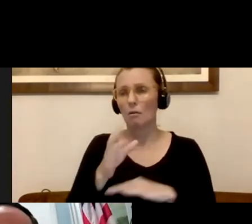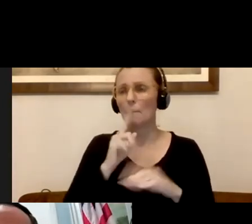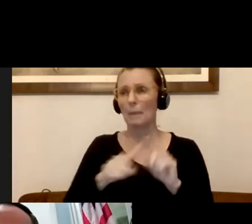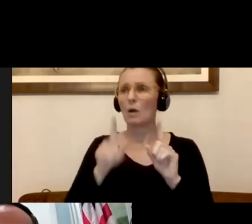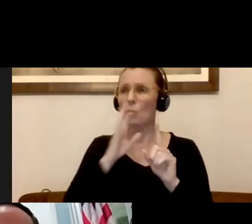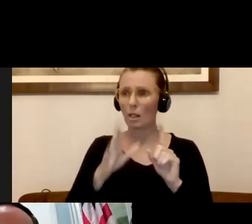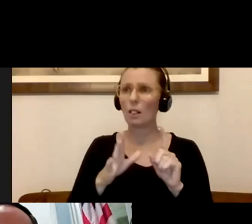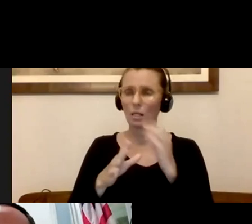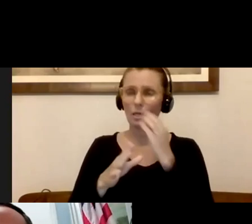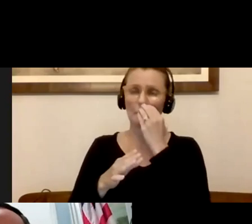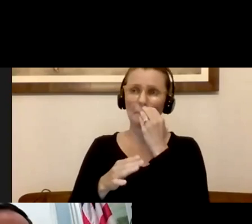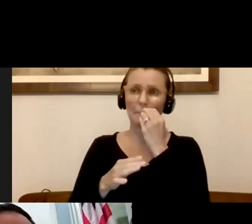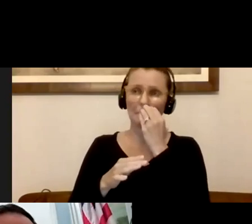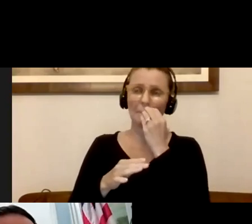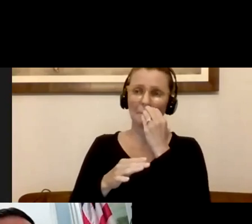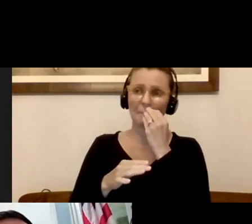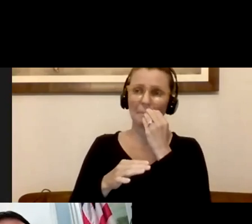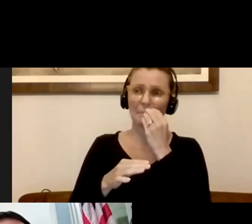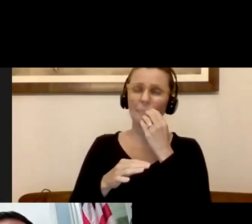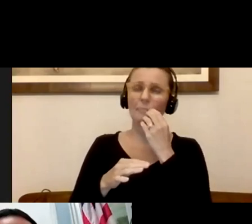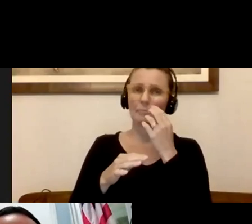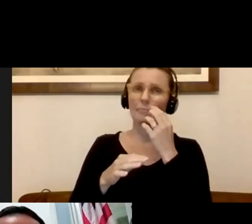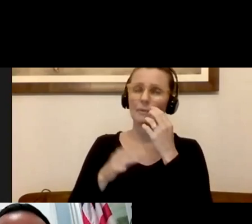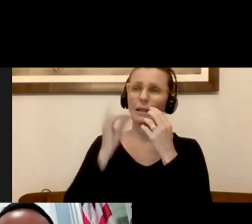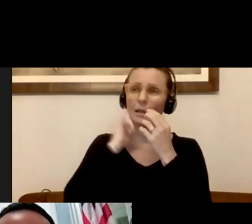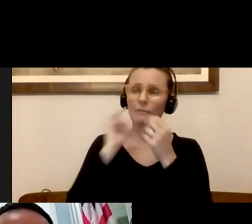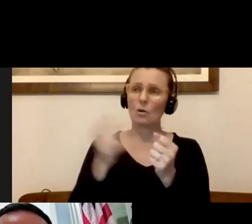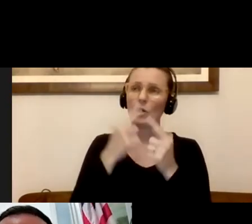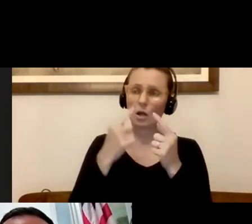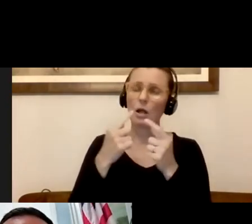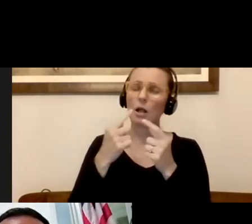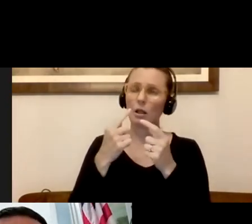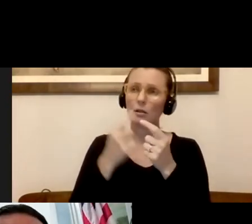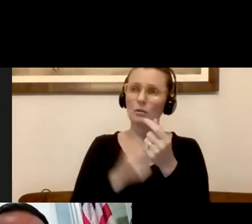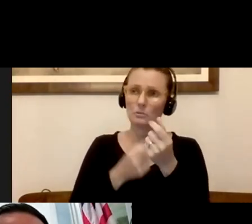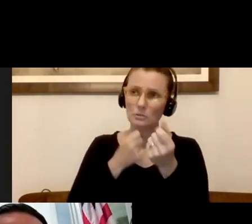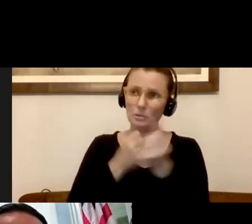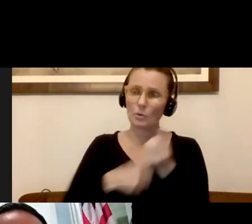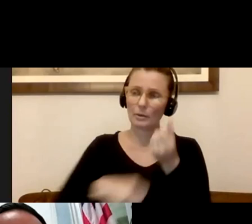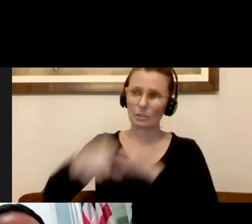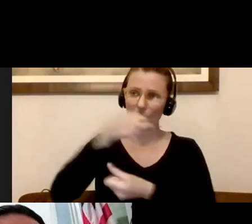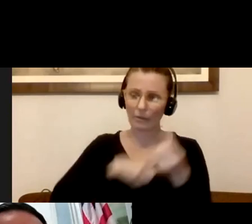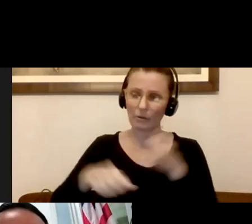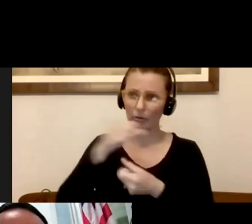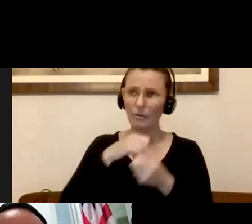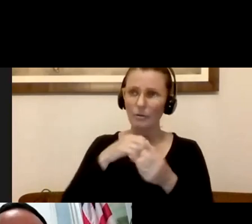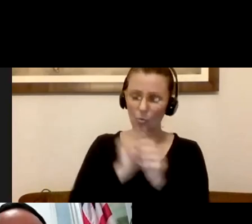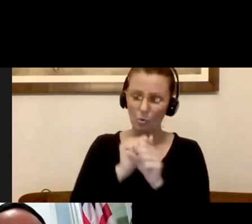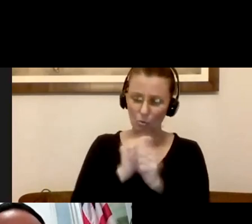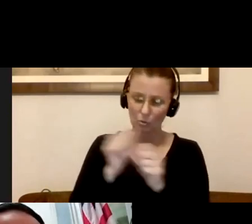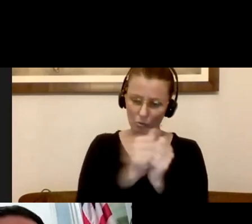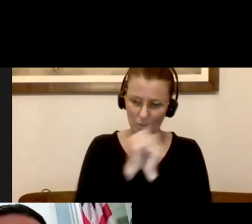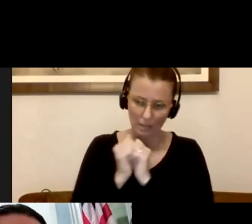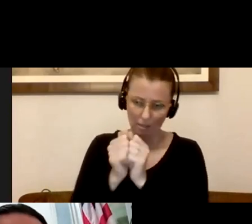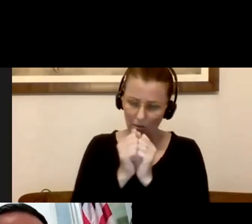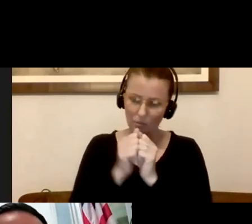or any policy on your law. That's if we all do our part as individuals and meet our responsibility to make